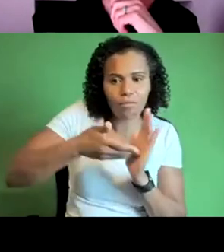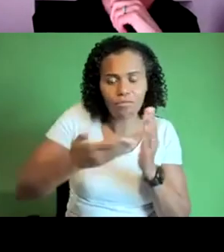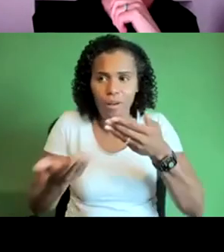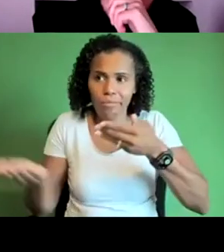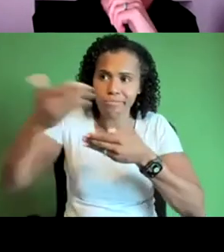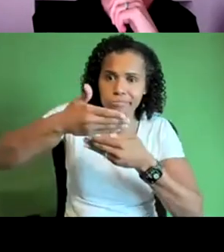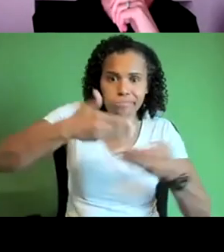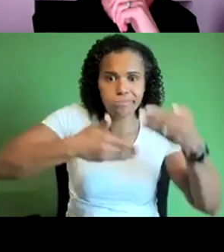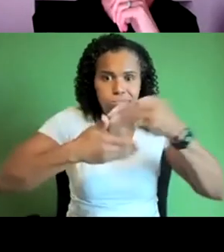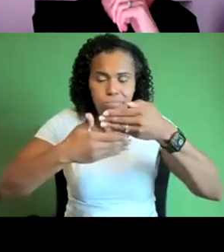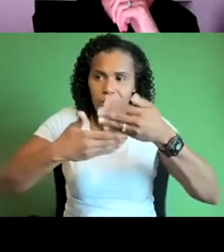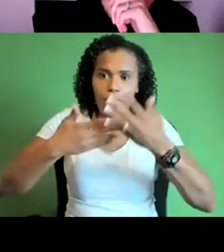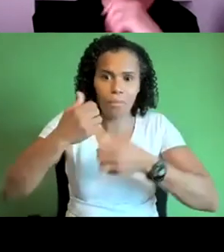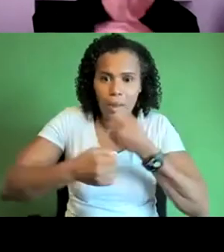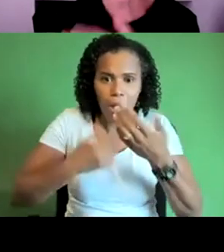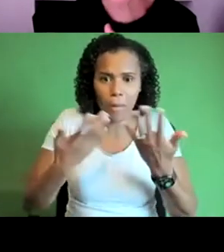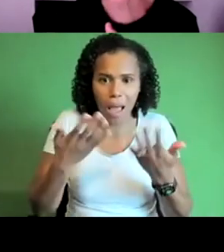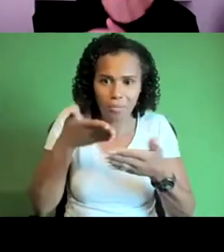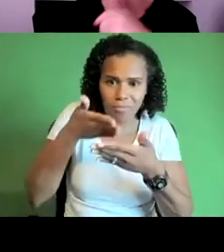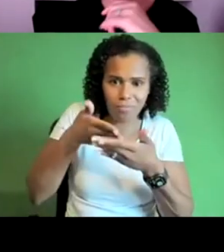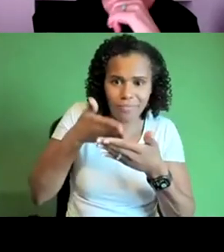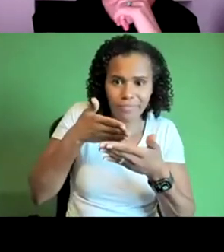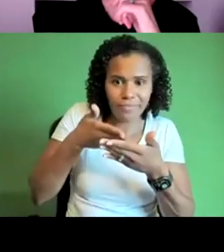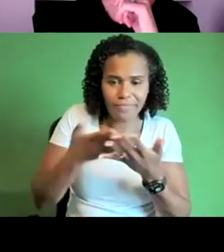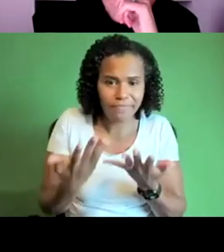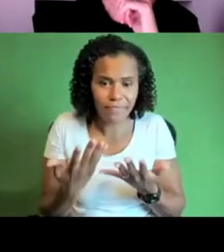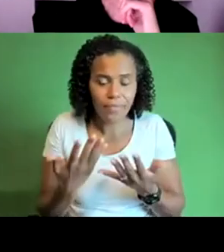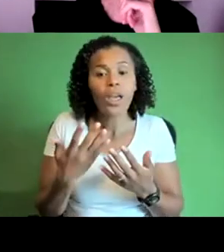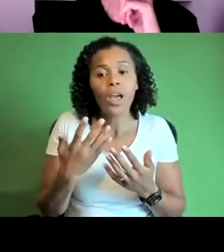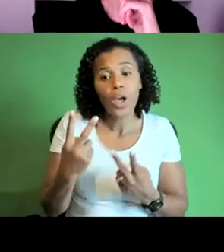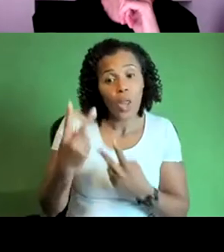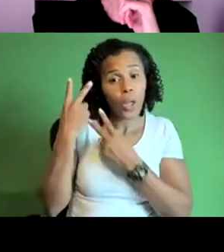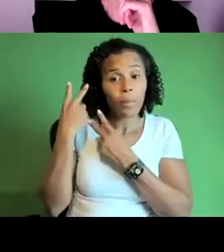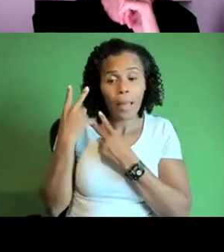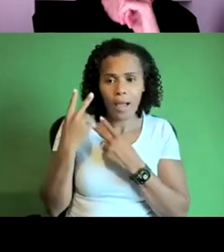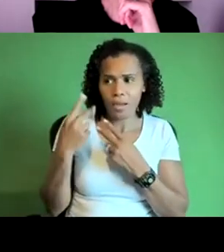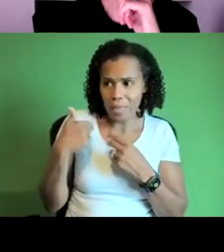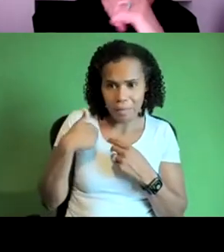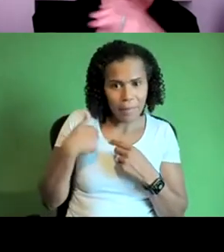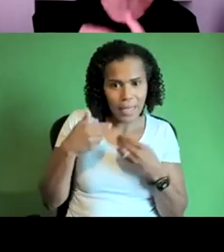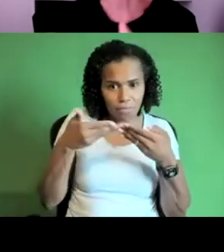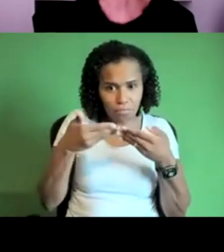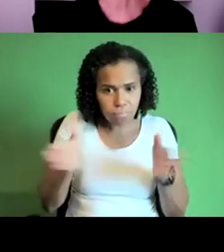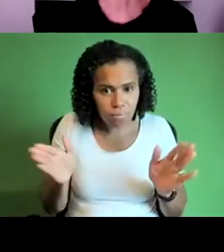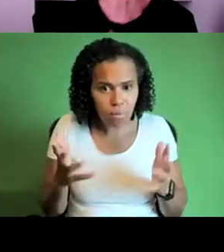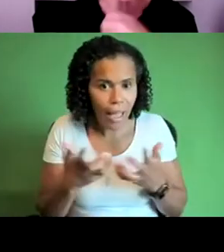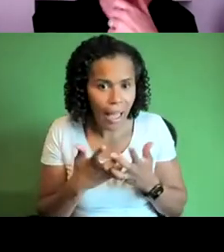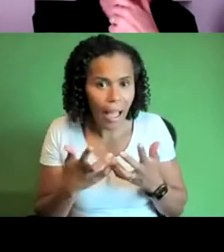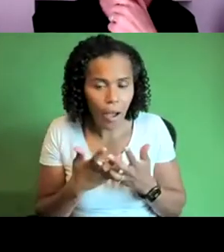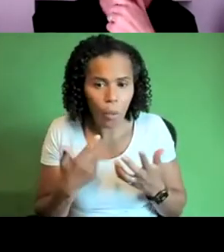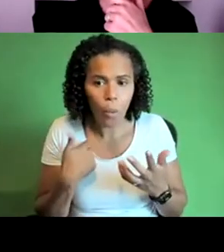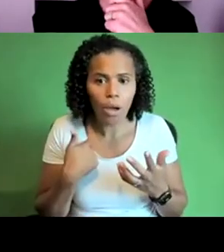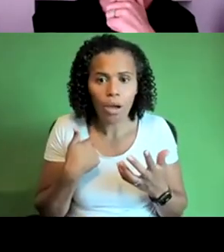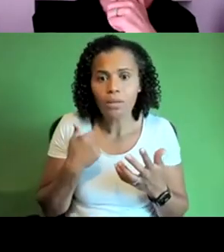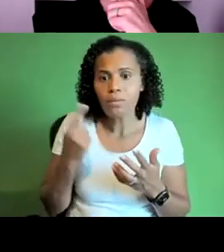been helped with in the past which has helped my career progression it's something that i've passed on to other artists who i've